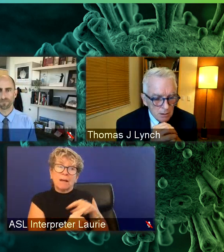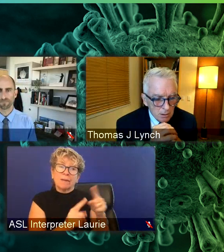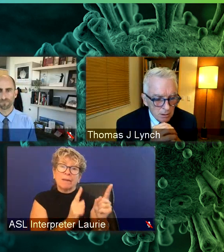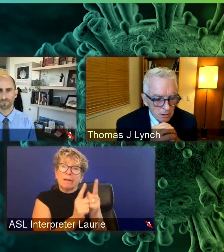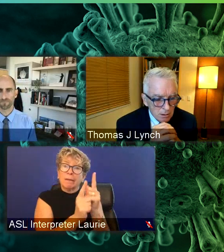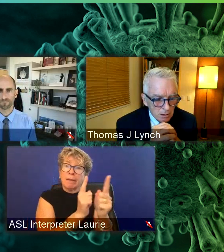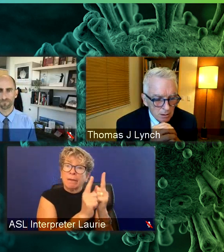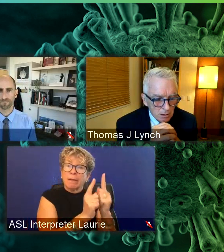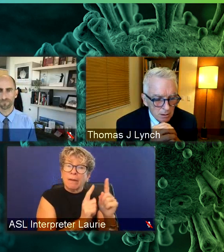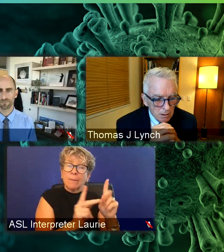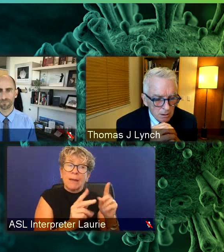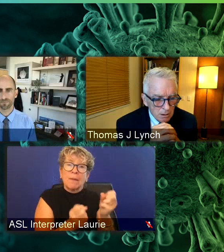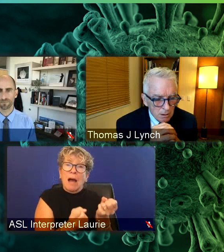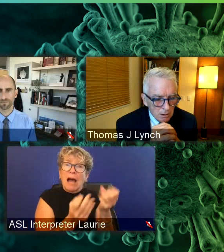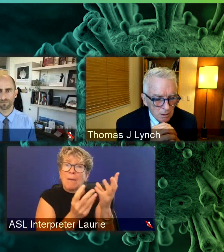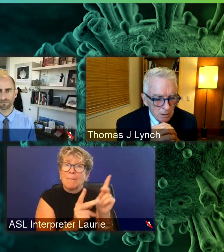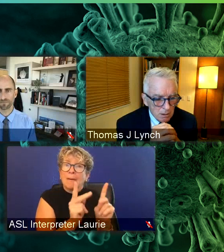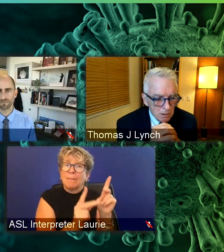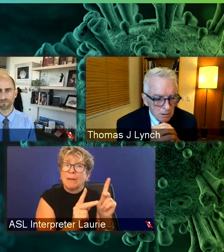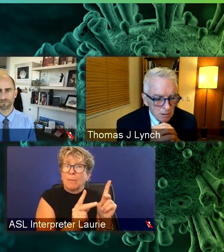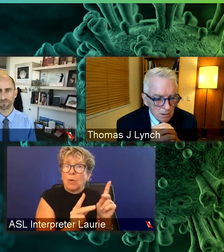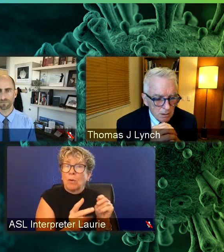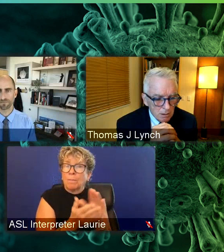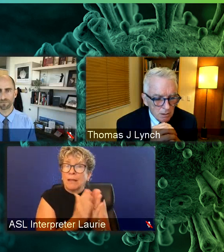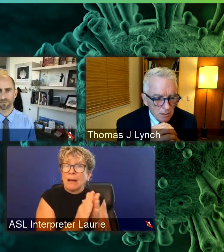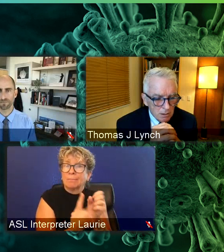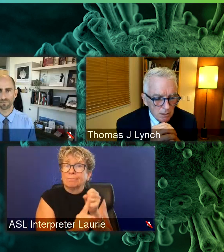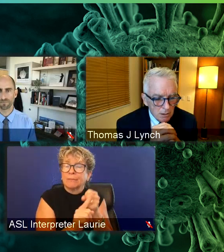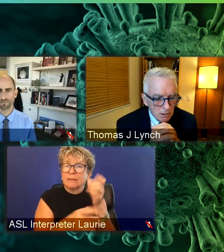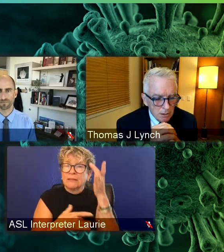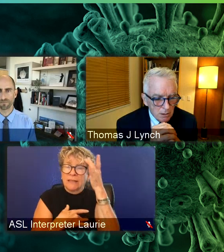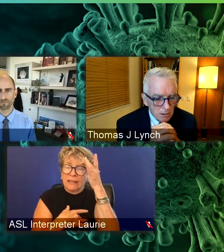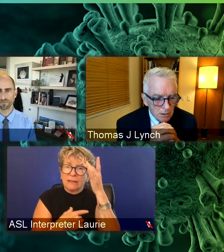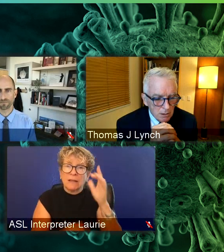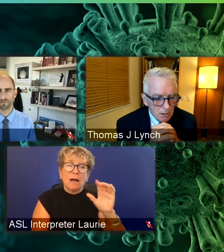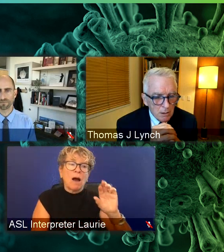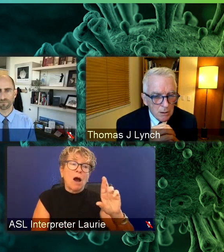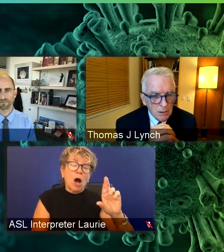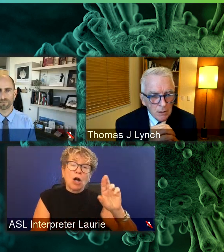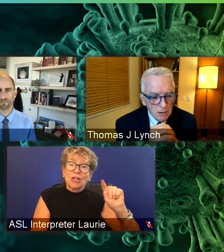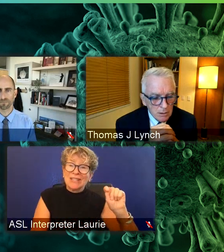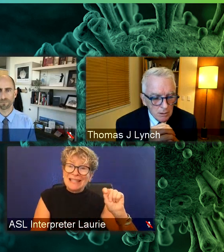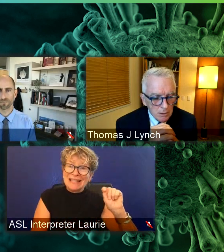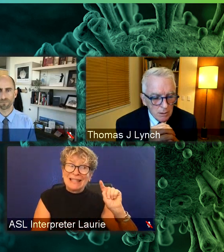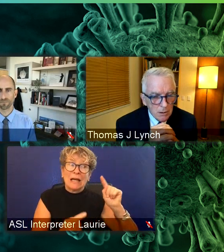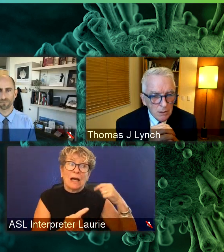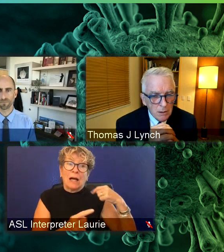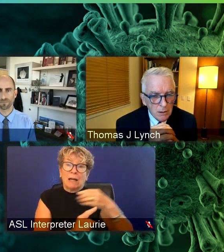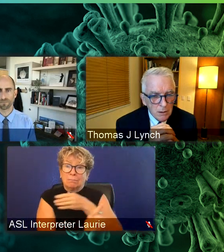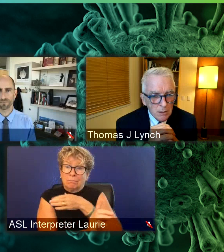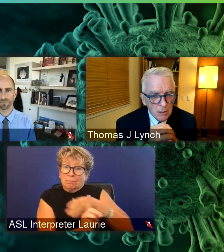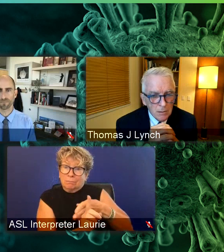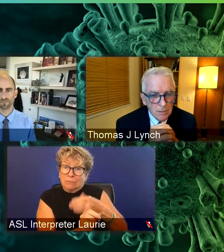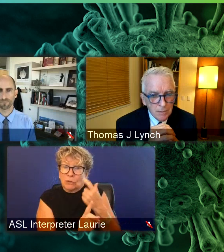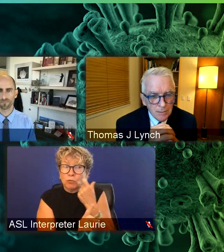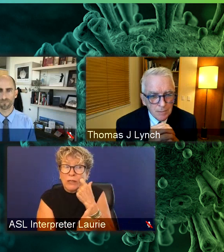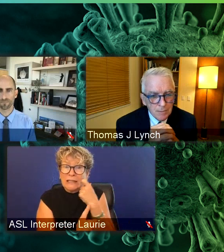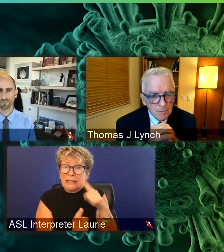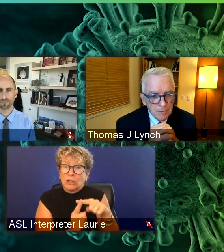And if RT until Delta or recently in like April